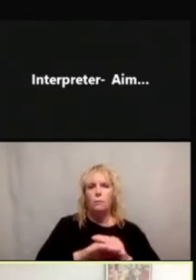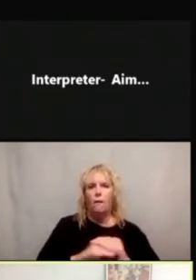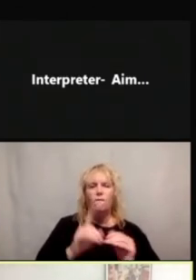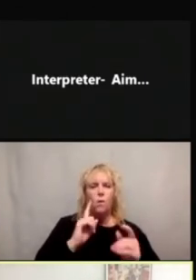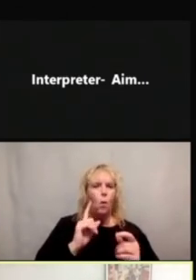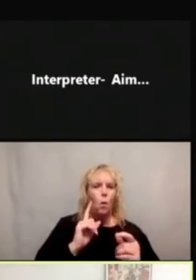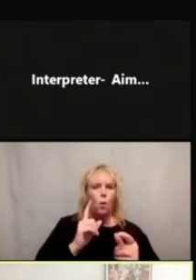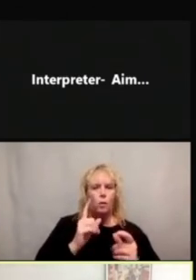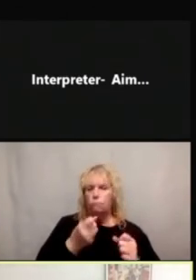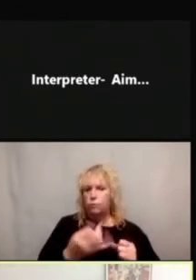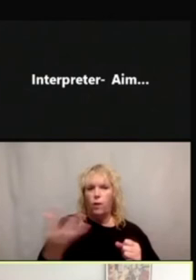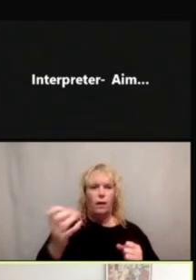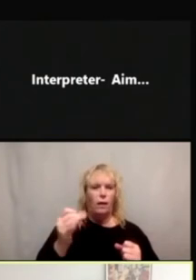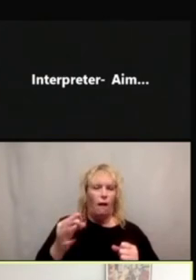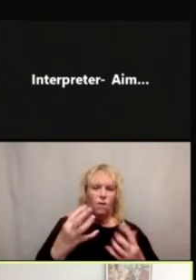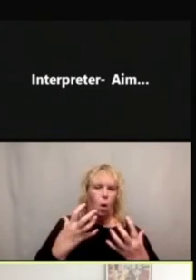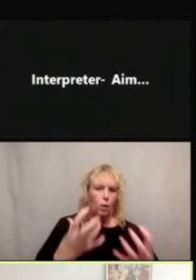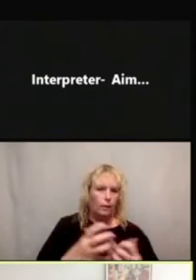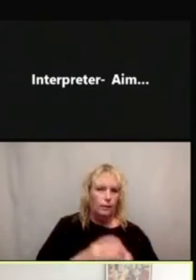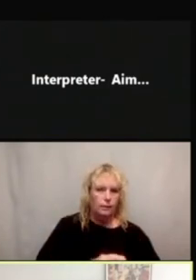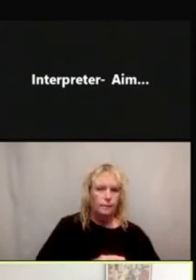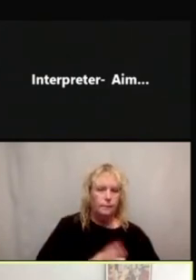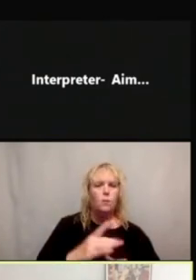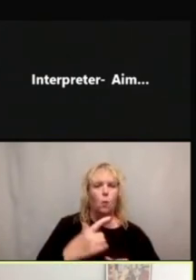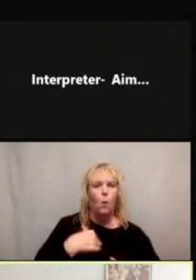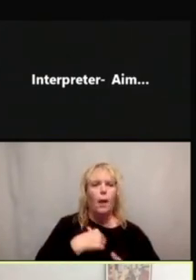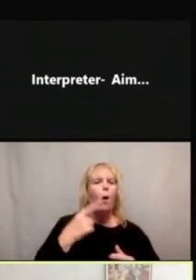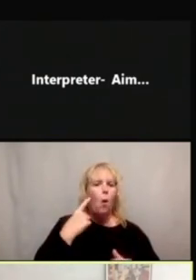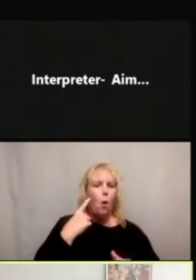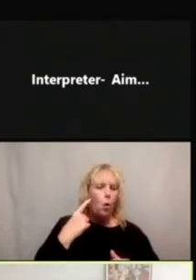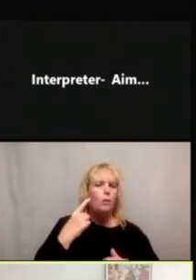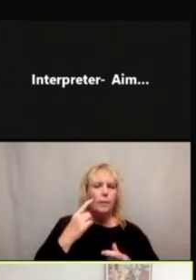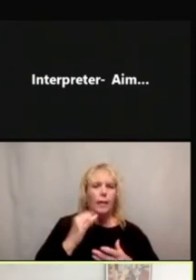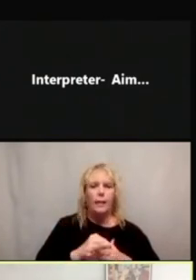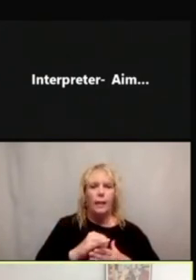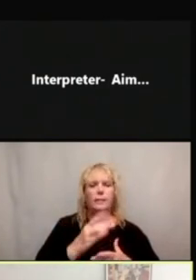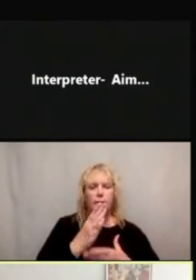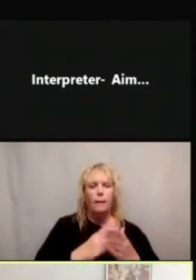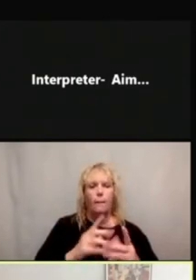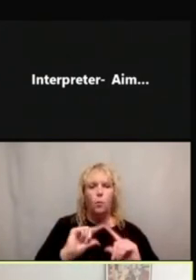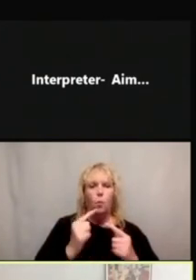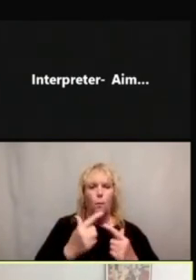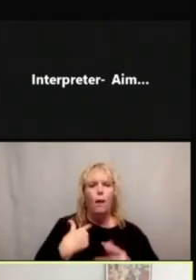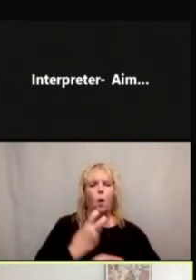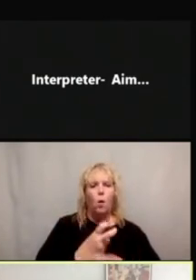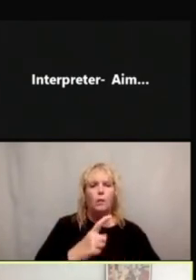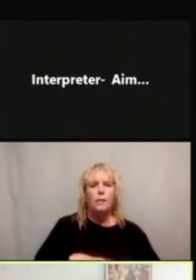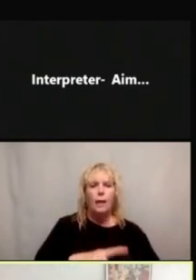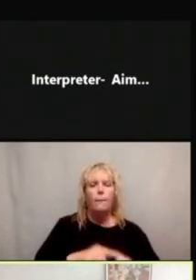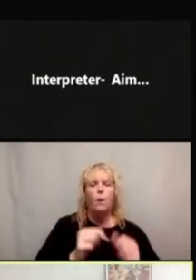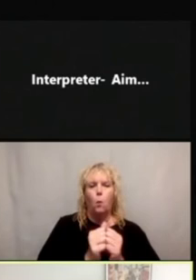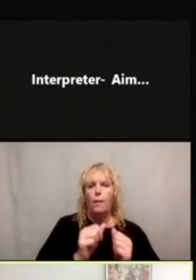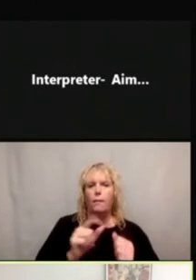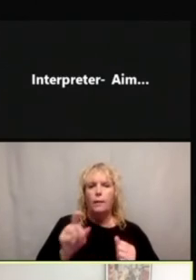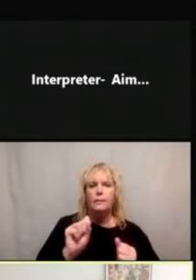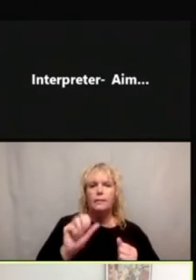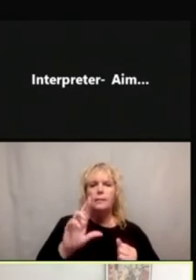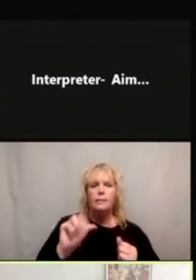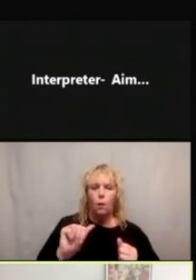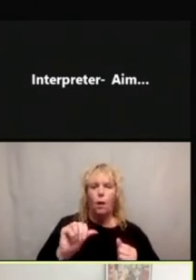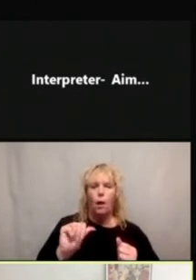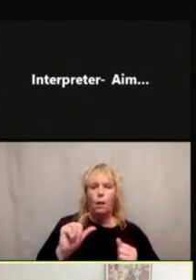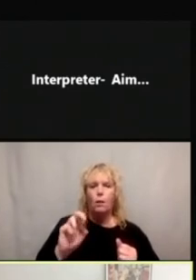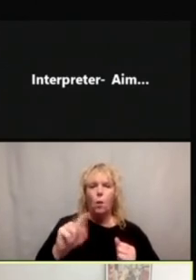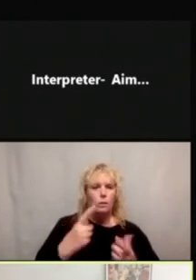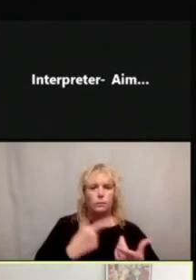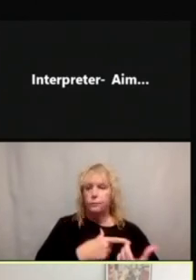We actually heard that some groups were having trouble using Sara Alert because people didn't speak English as a first language and